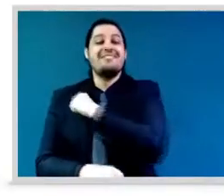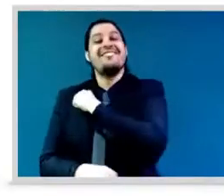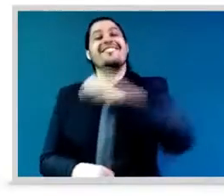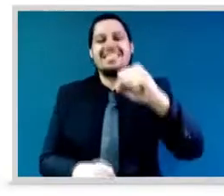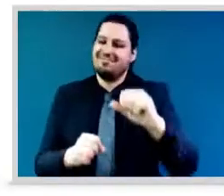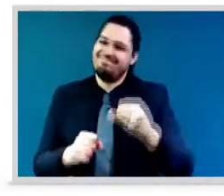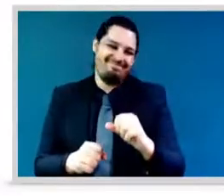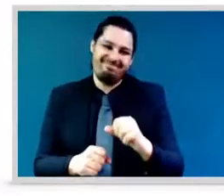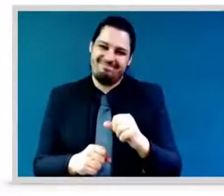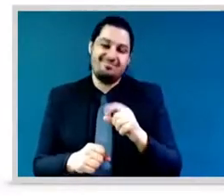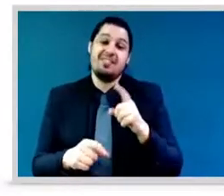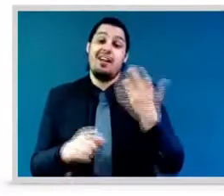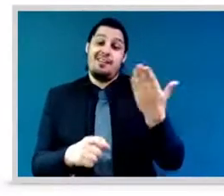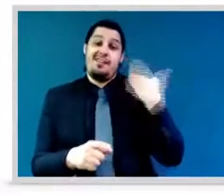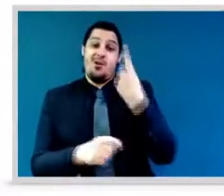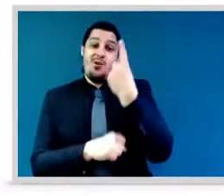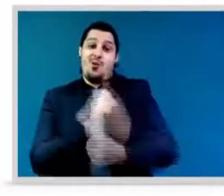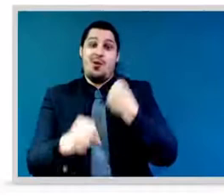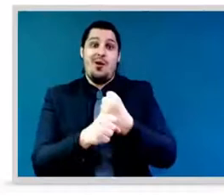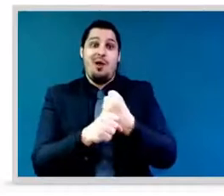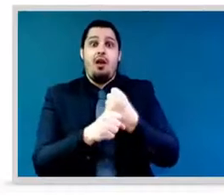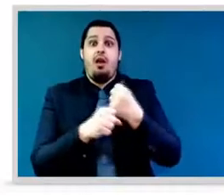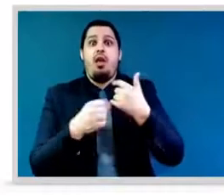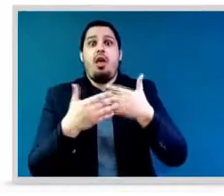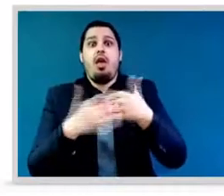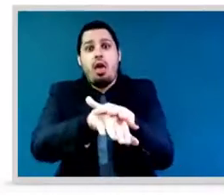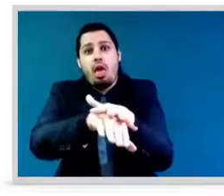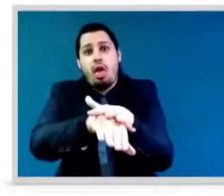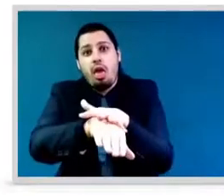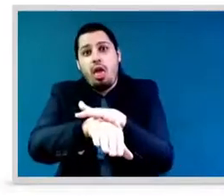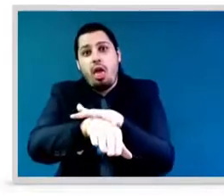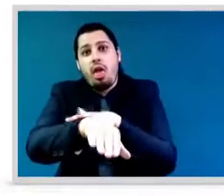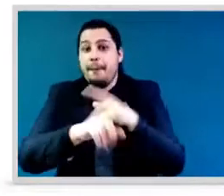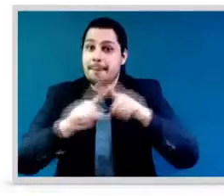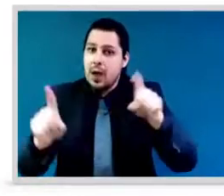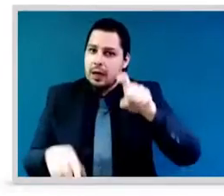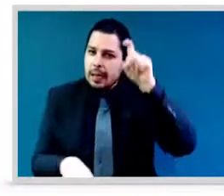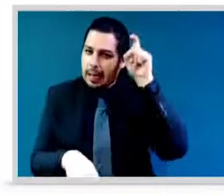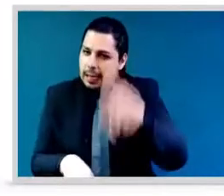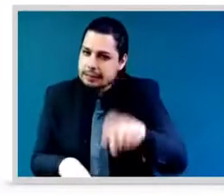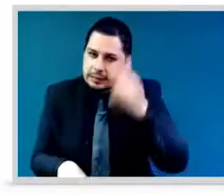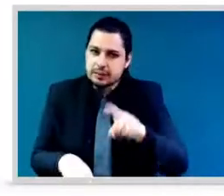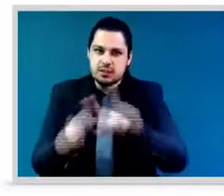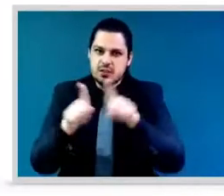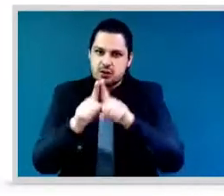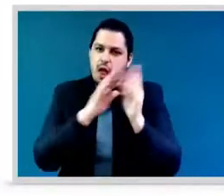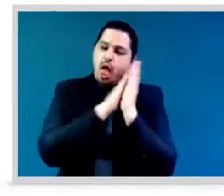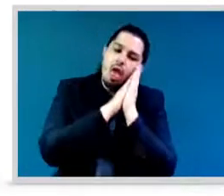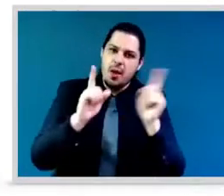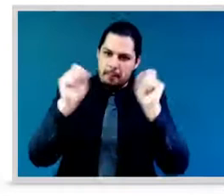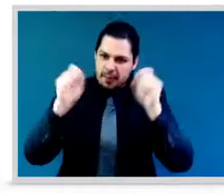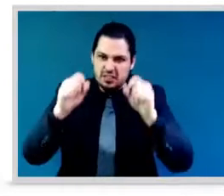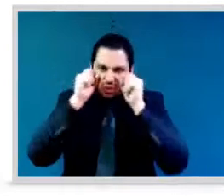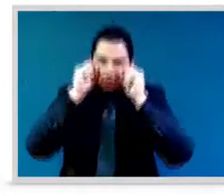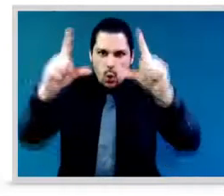I would love to ask now of Beatriz Argimon, the Vice President of Uruguay,